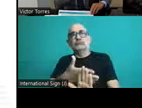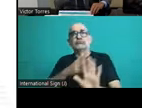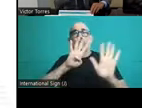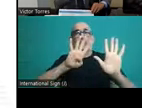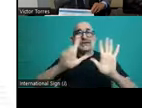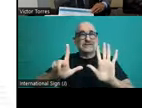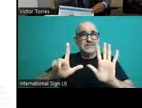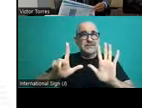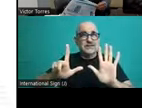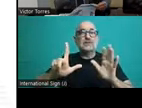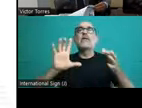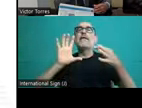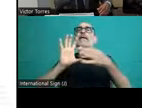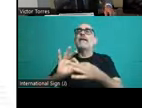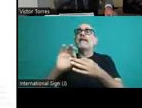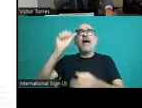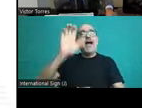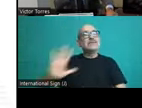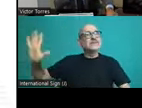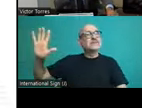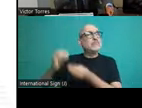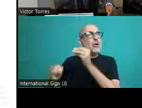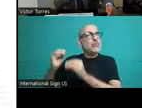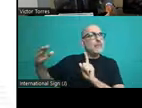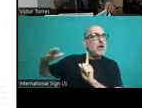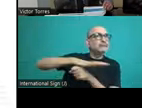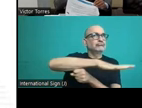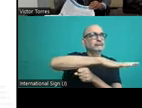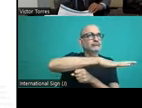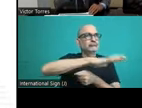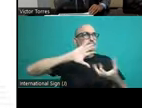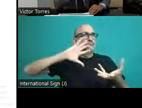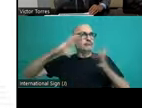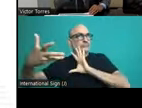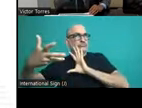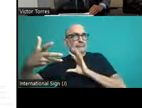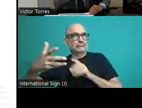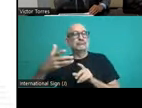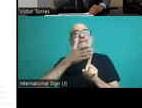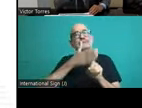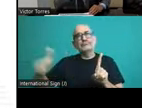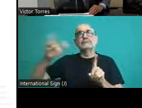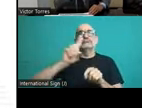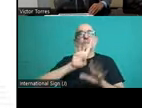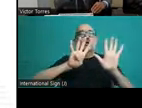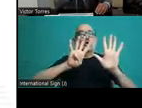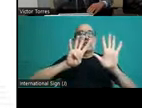there is a reduction and stagnation after 2008. And